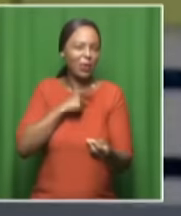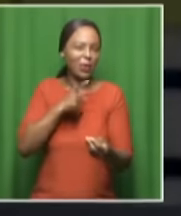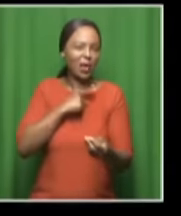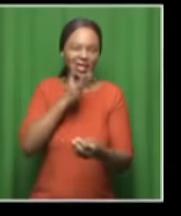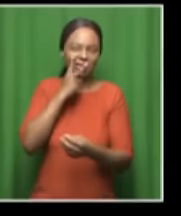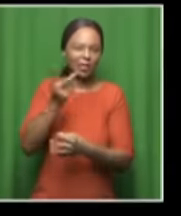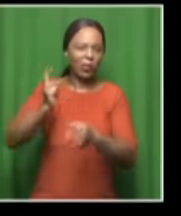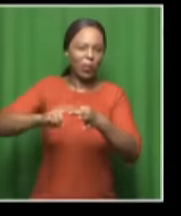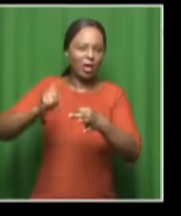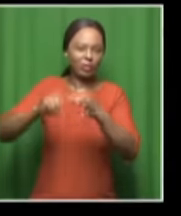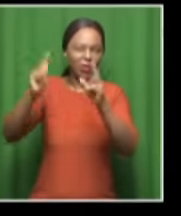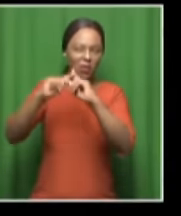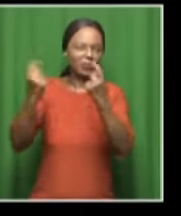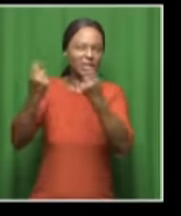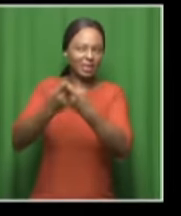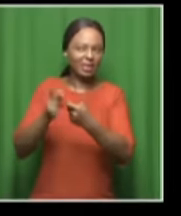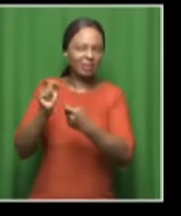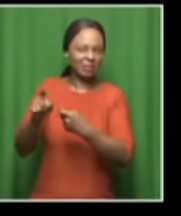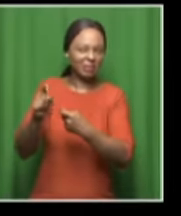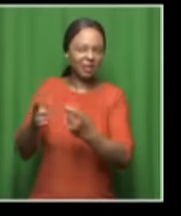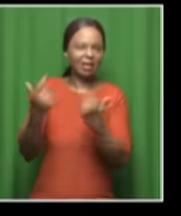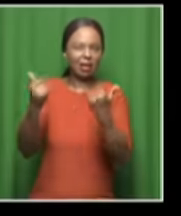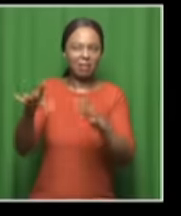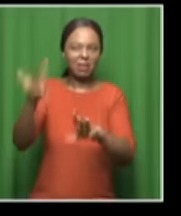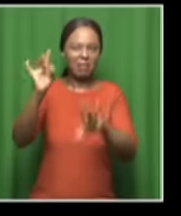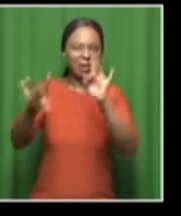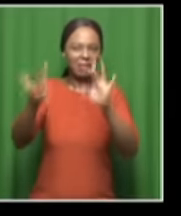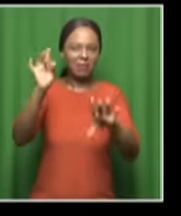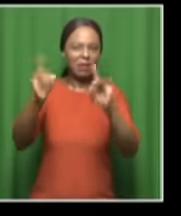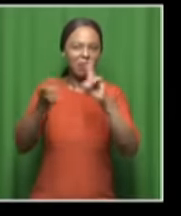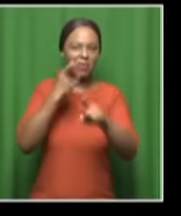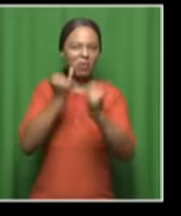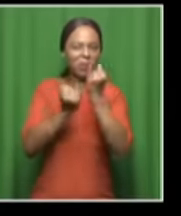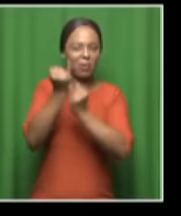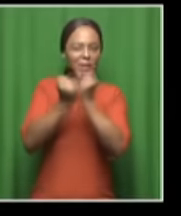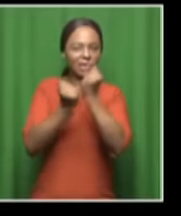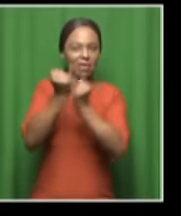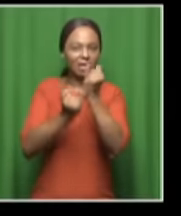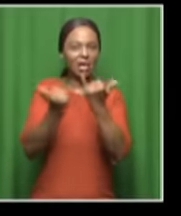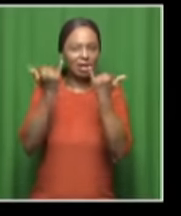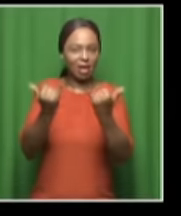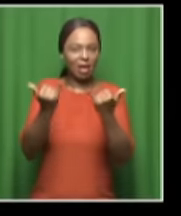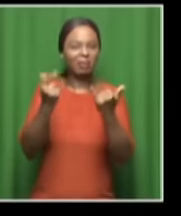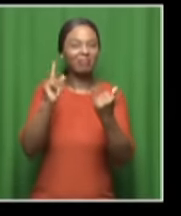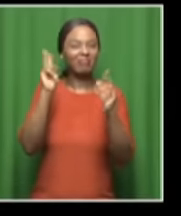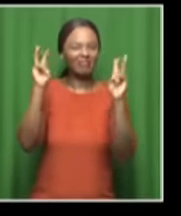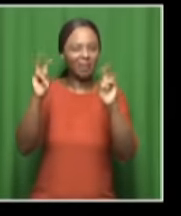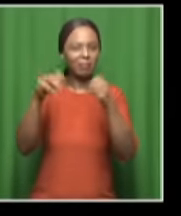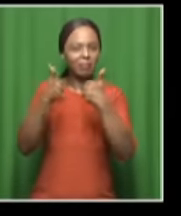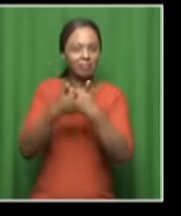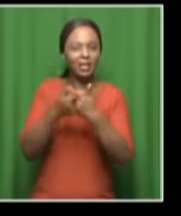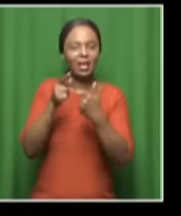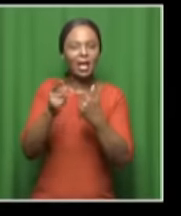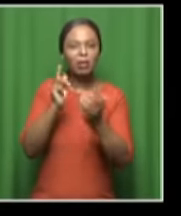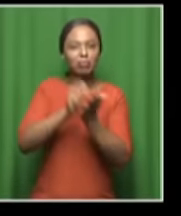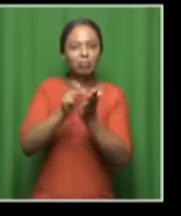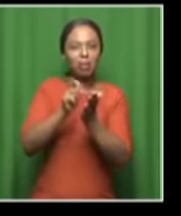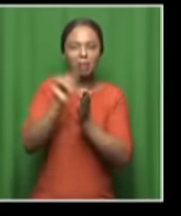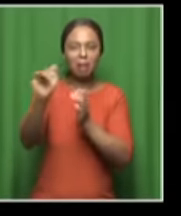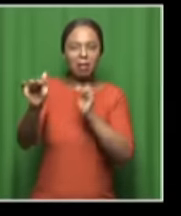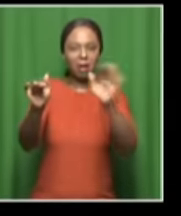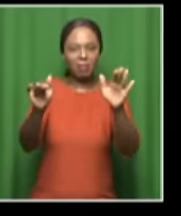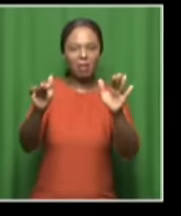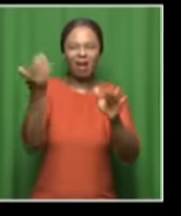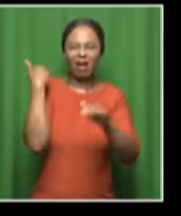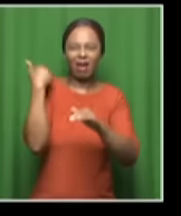quality of teams which have already been eliminated out of the competition. To talk about this fixture, we've roped in two people who have won many